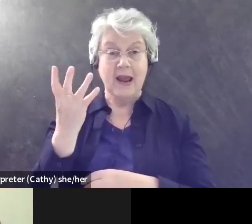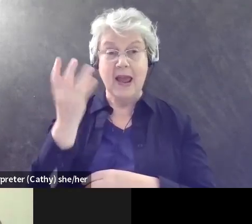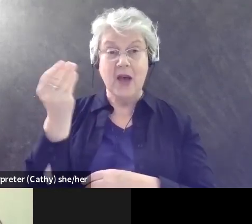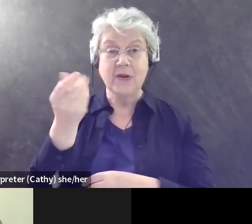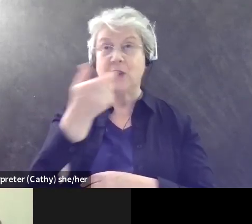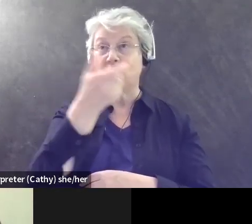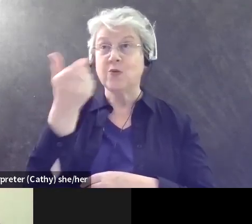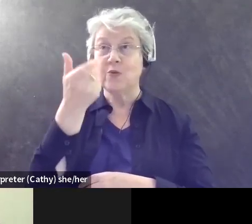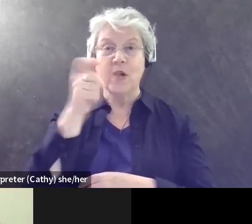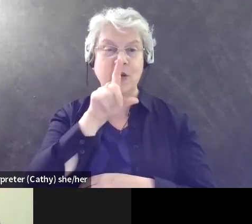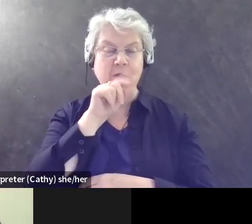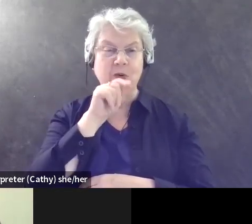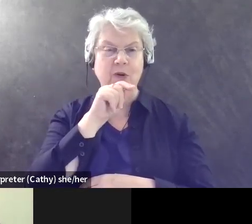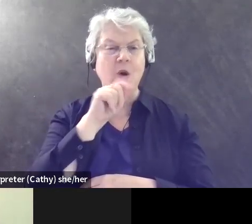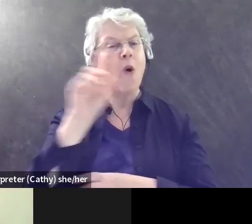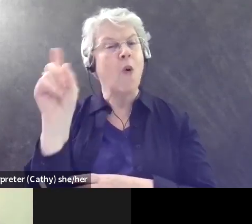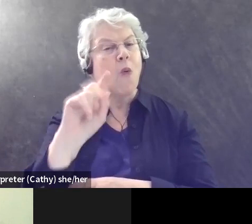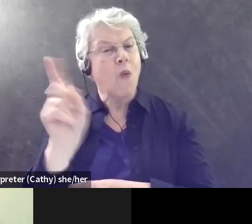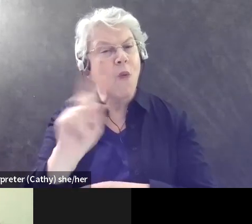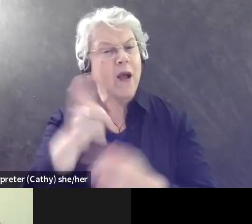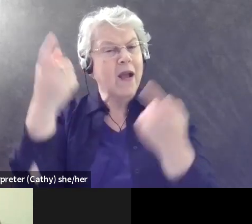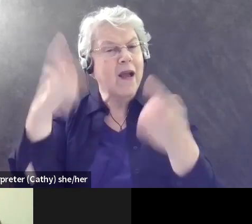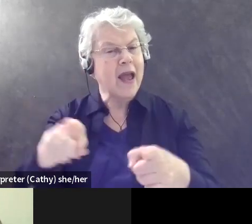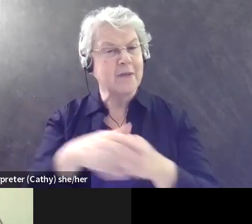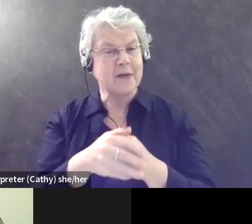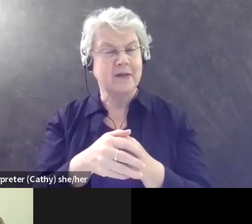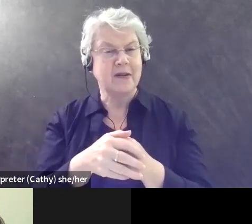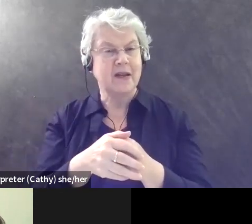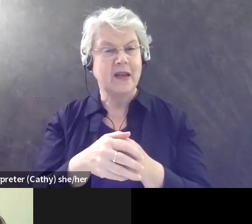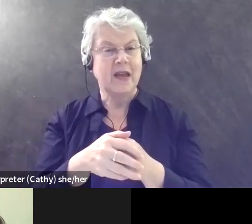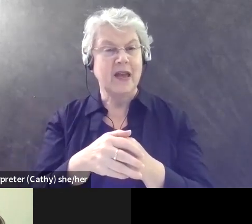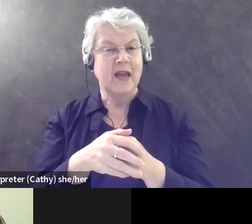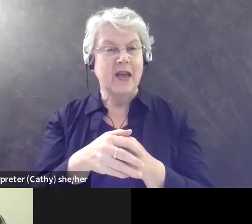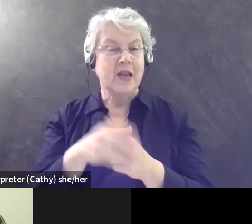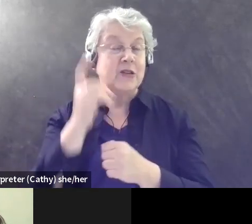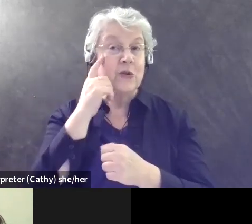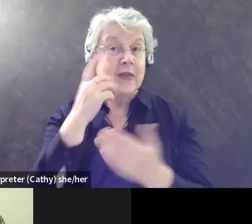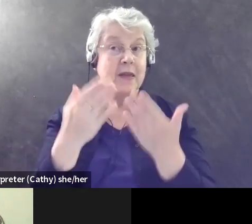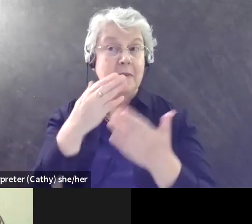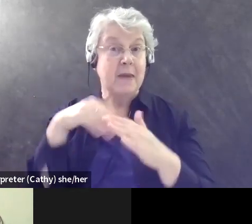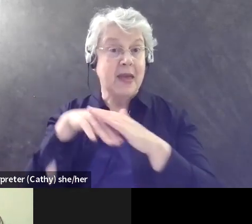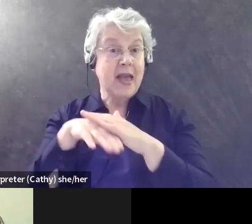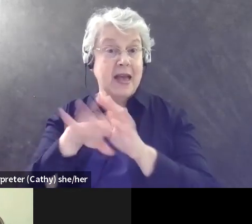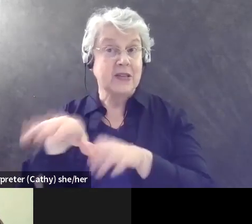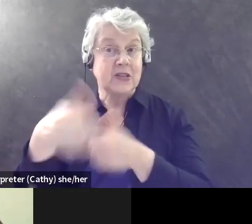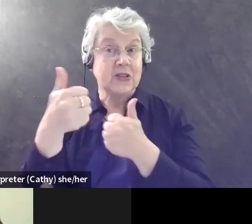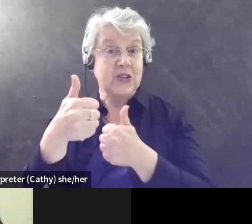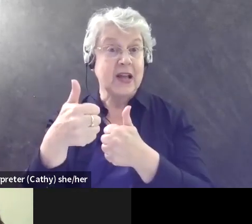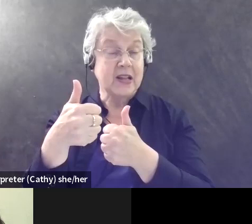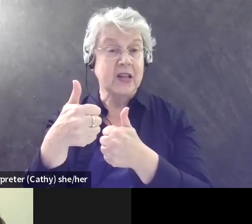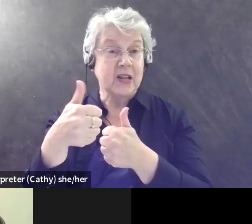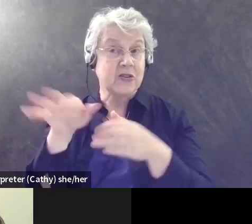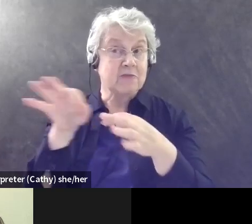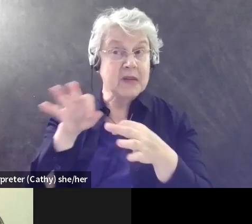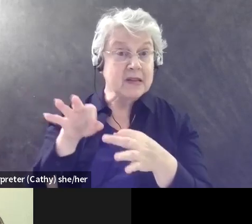is your outing? You know, describe your outing, uh, can you foresee access challenges and can you be upfront about it? And